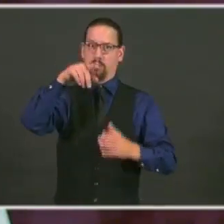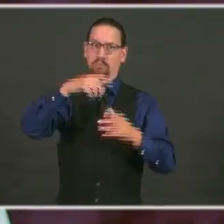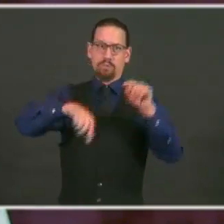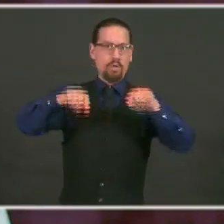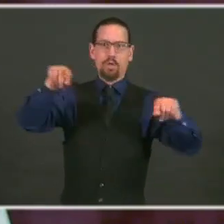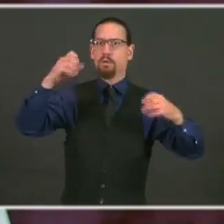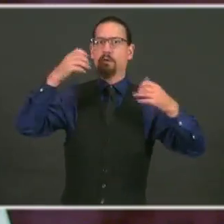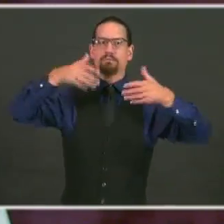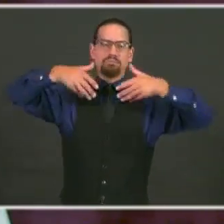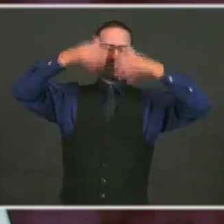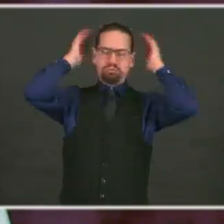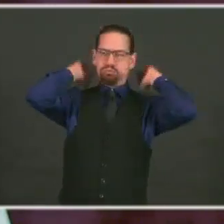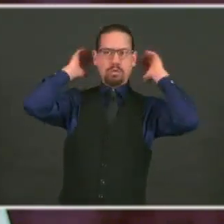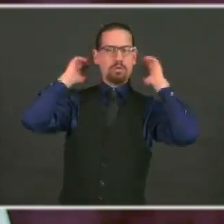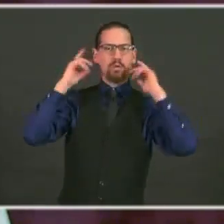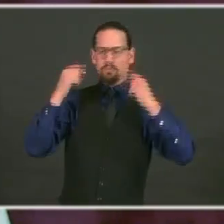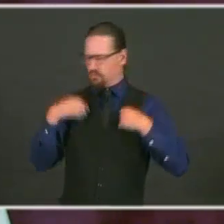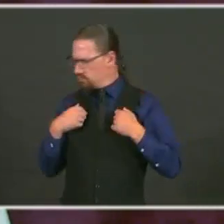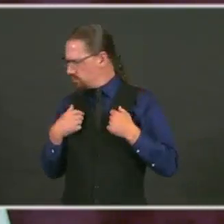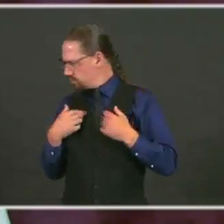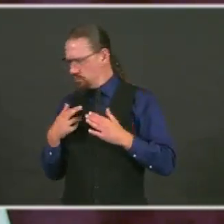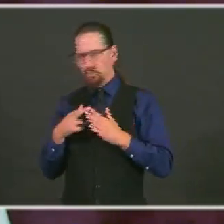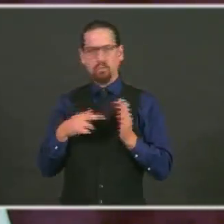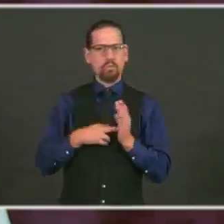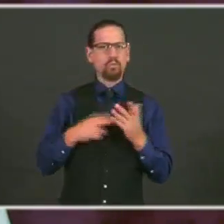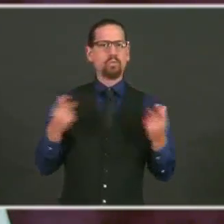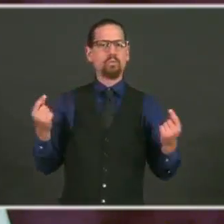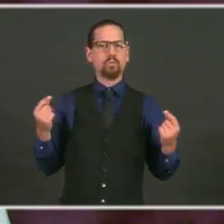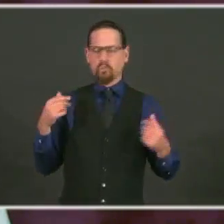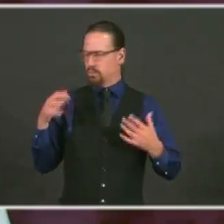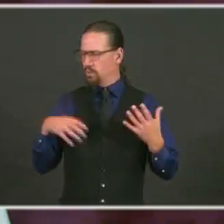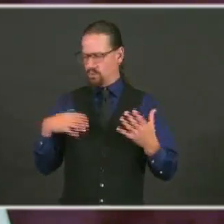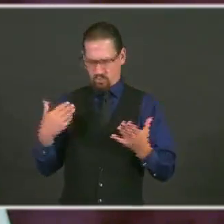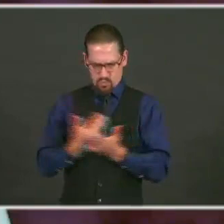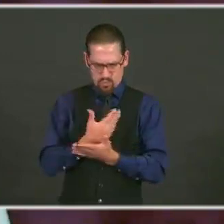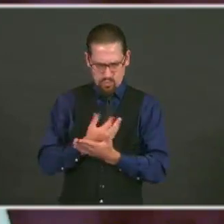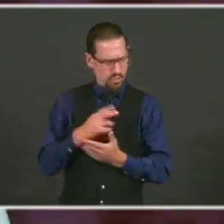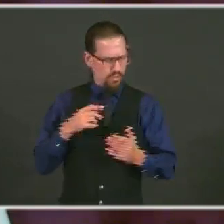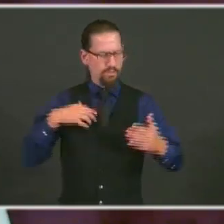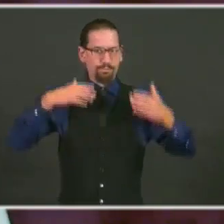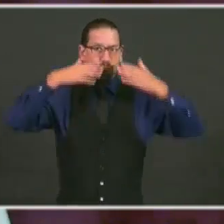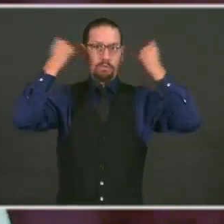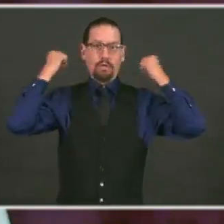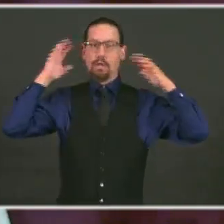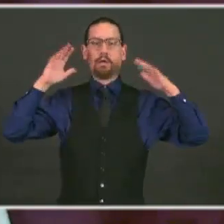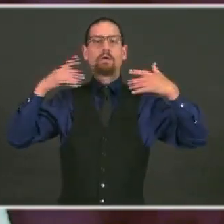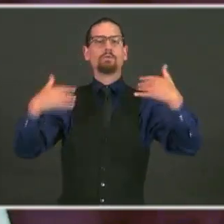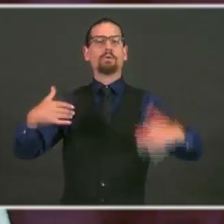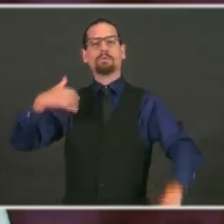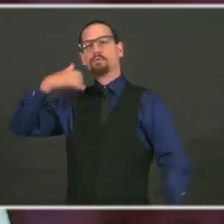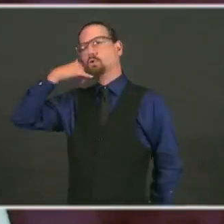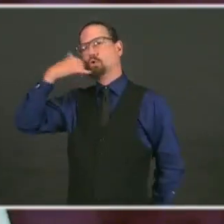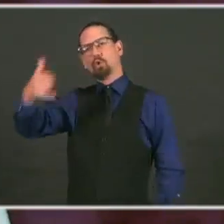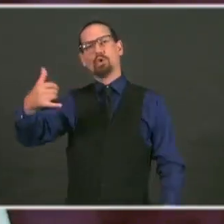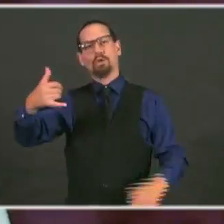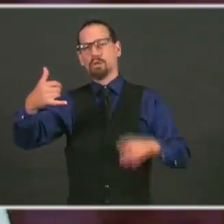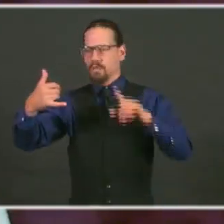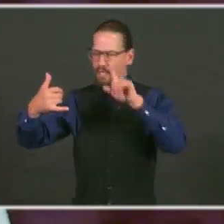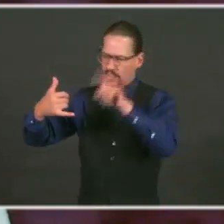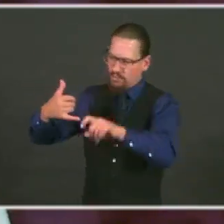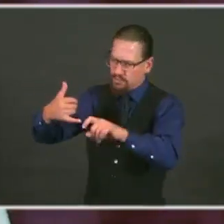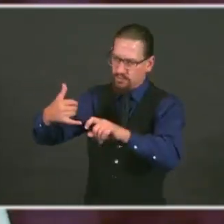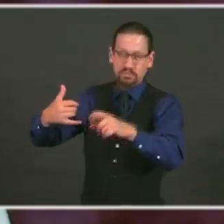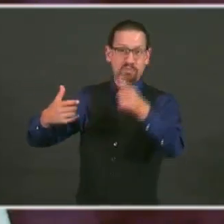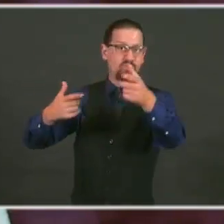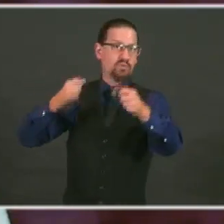send a team out to your school. We can do a virtual meeting. We can answer your phone – answer your questions over the phone. So if you